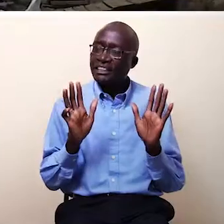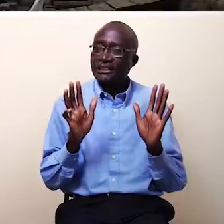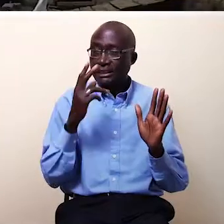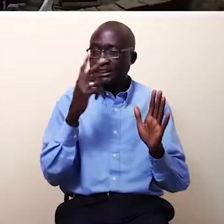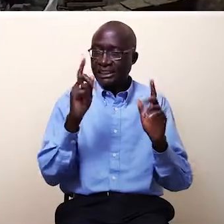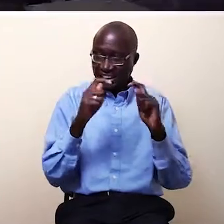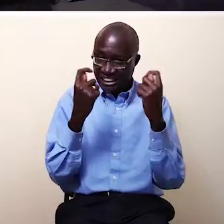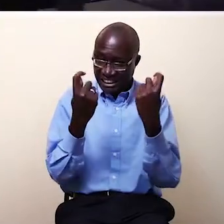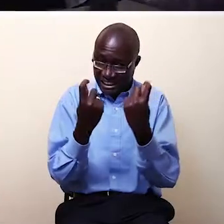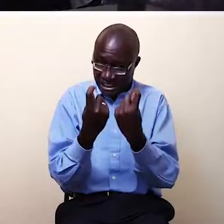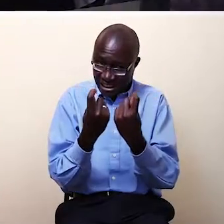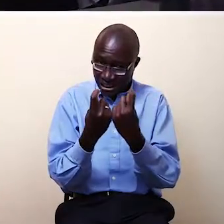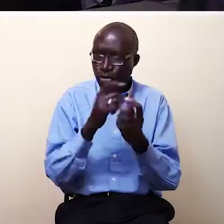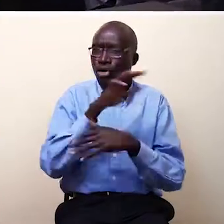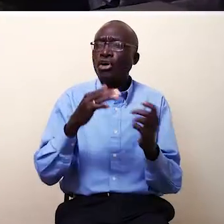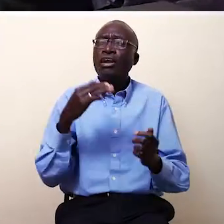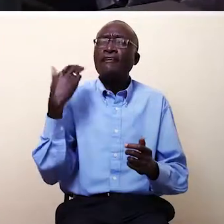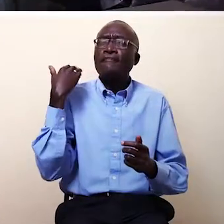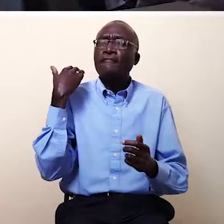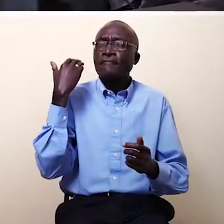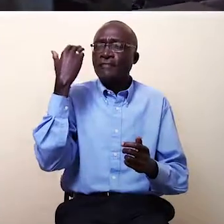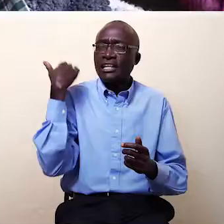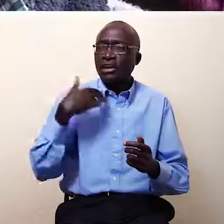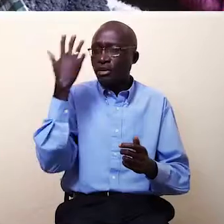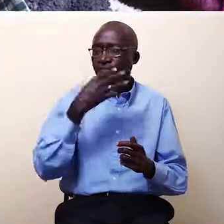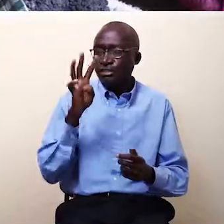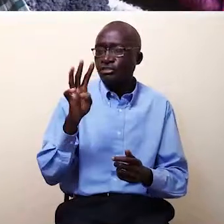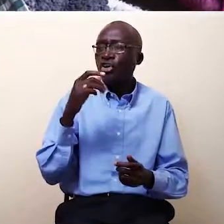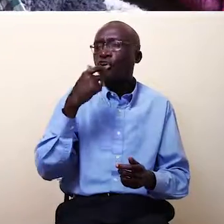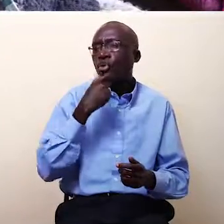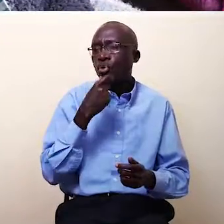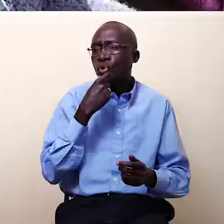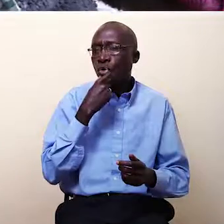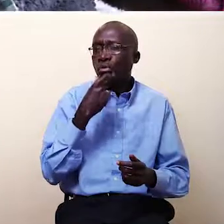The Tribal Zimu, Kama Jaka, what office for? If we